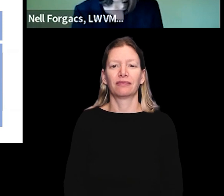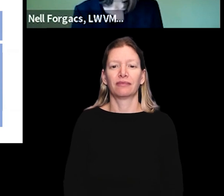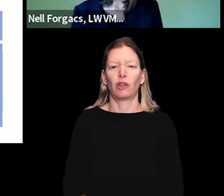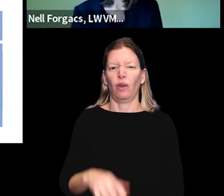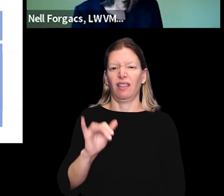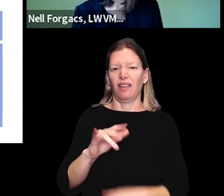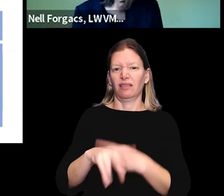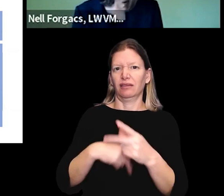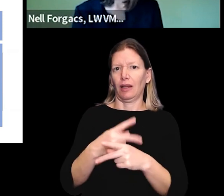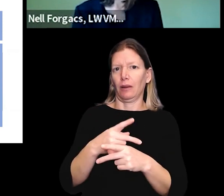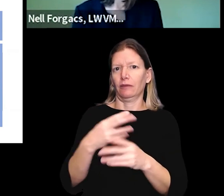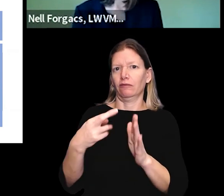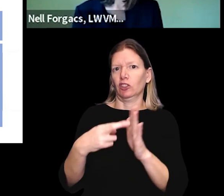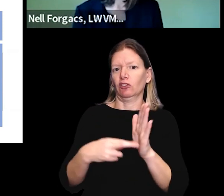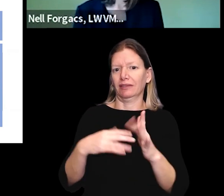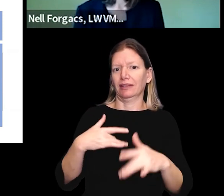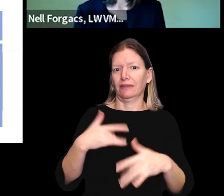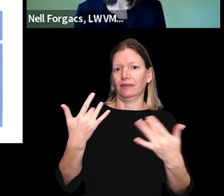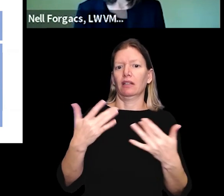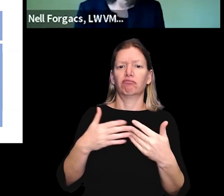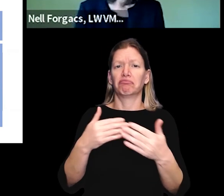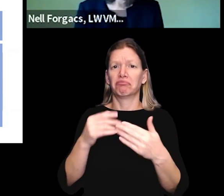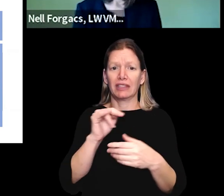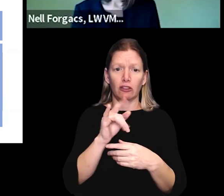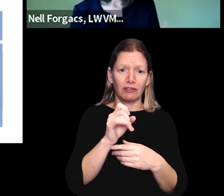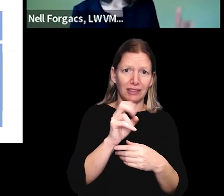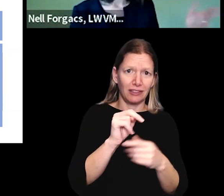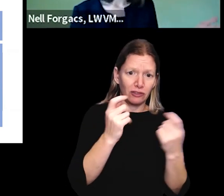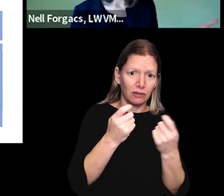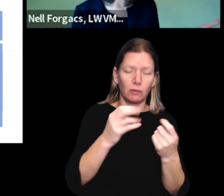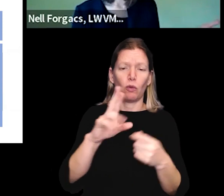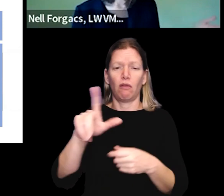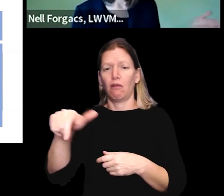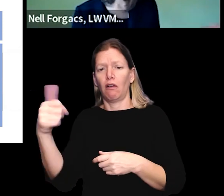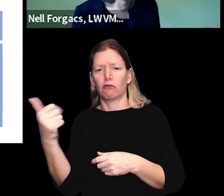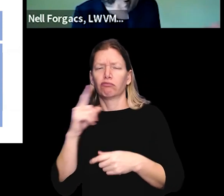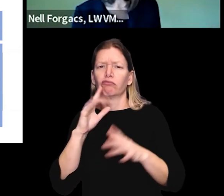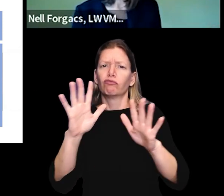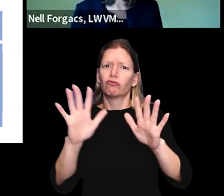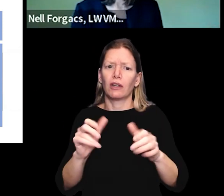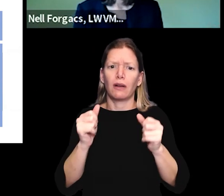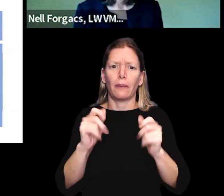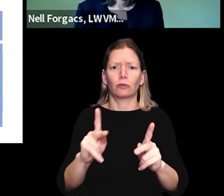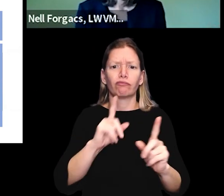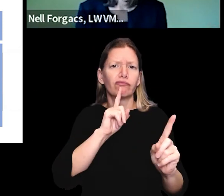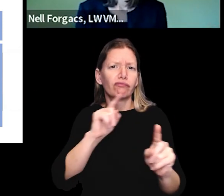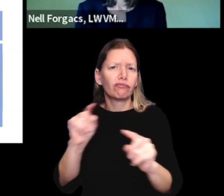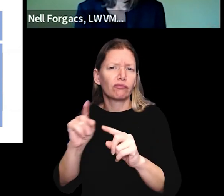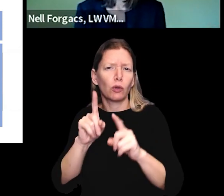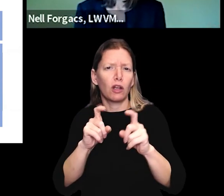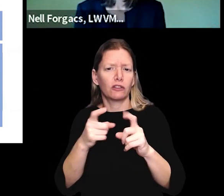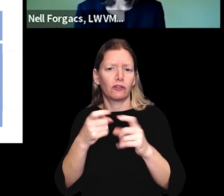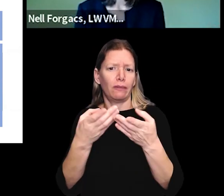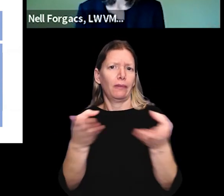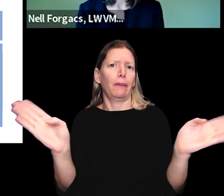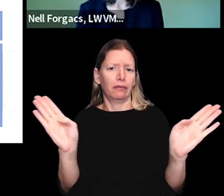Um, these types of registration events, whether at naturalization ceremonies or somewhere else are really great opportunities